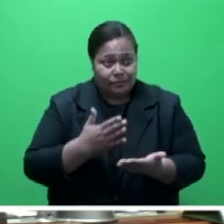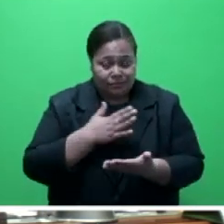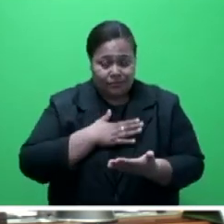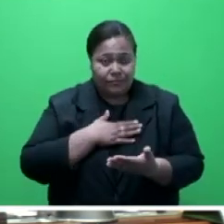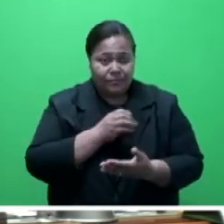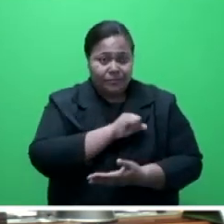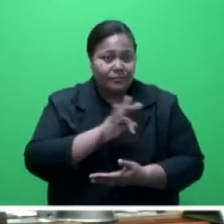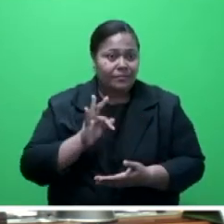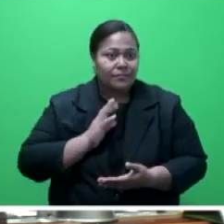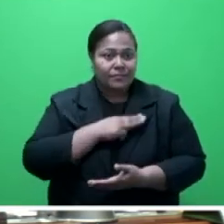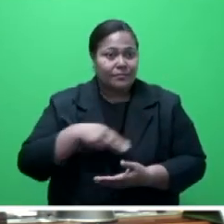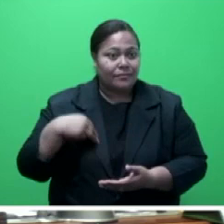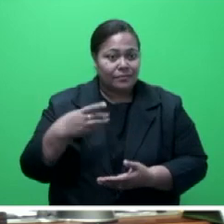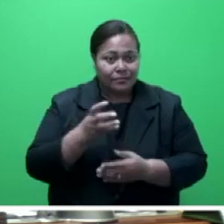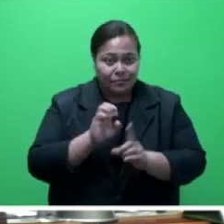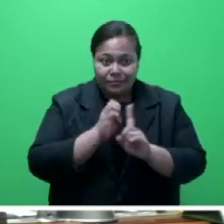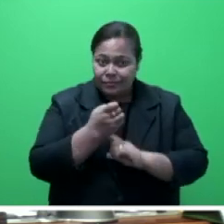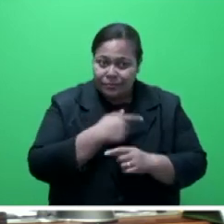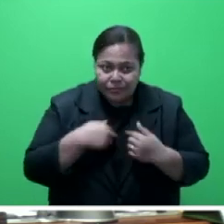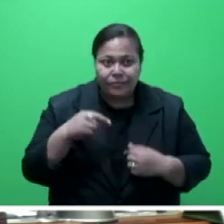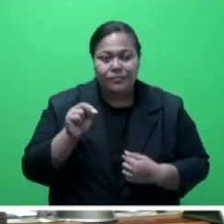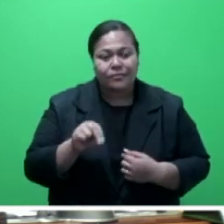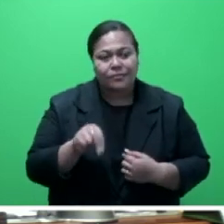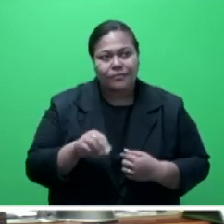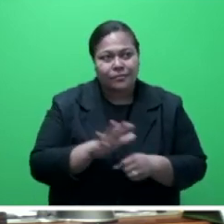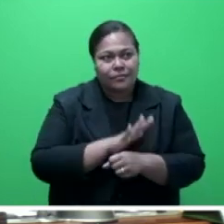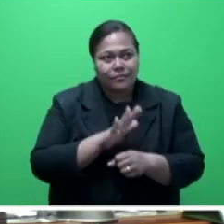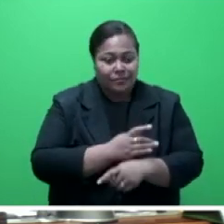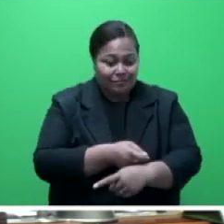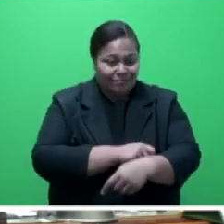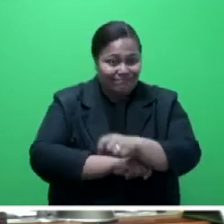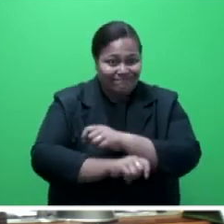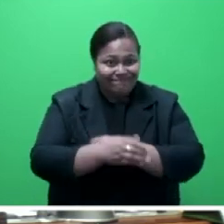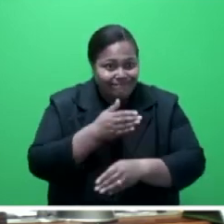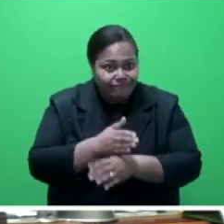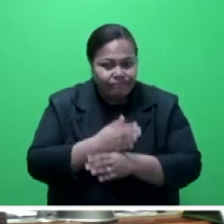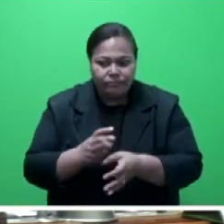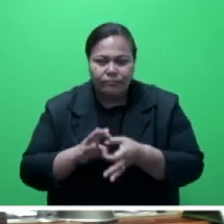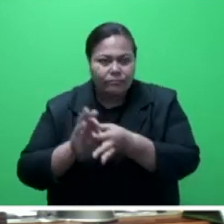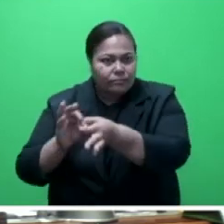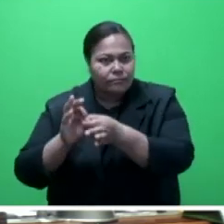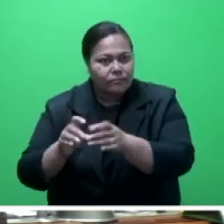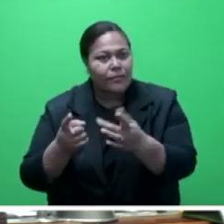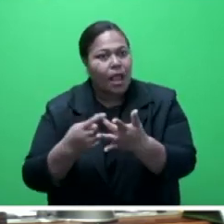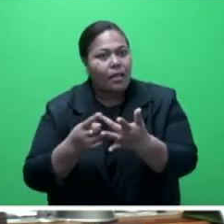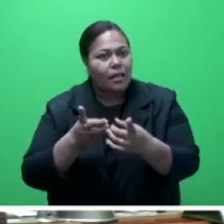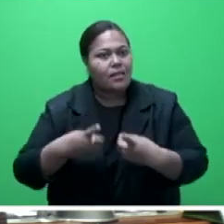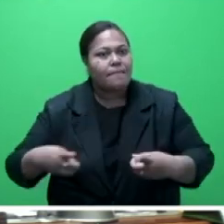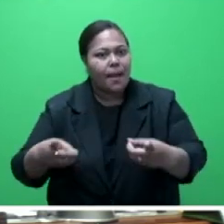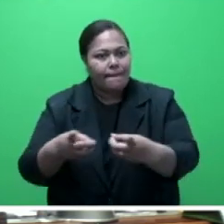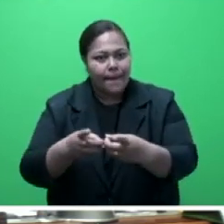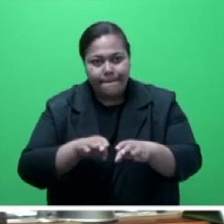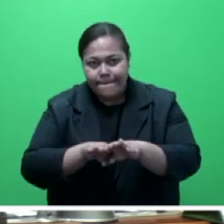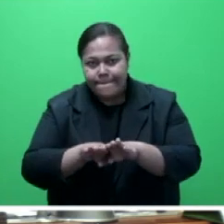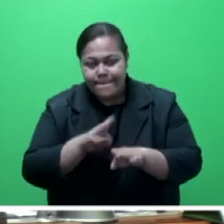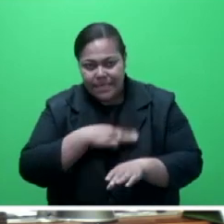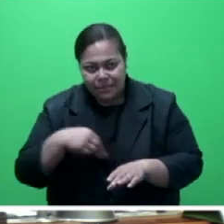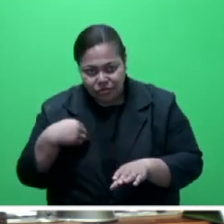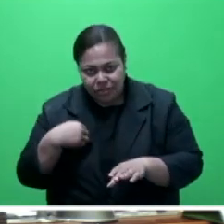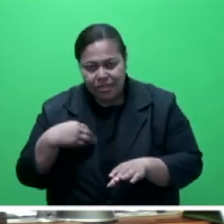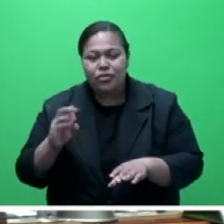that we will need to make an effort to go and talk to other departments and ministries so that we can mainstream biodiversity